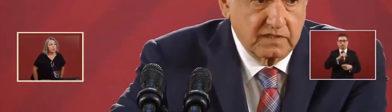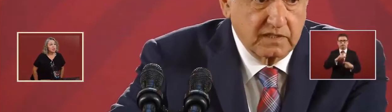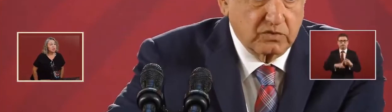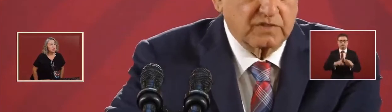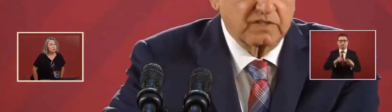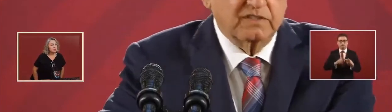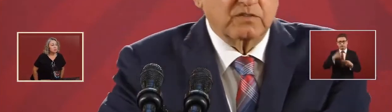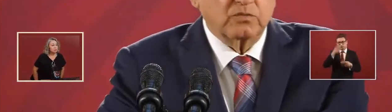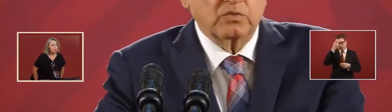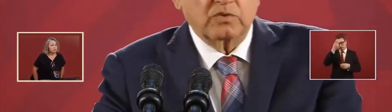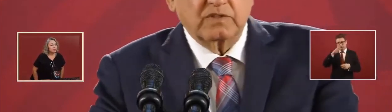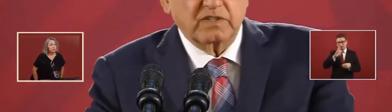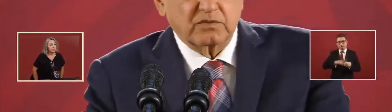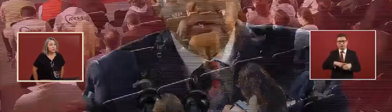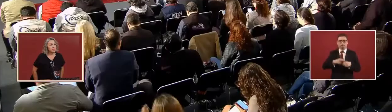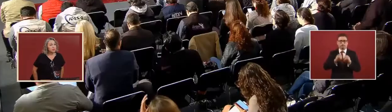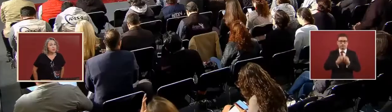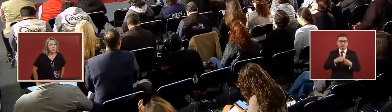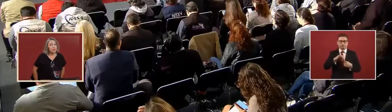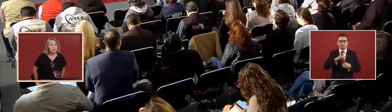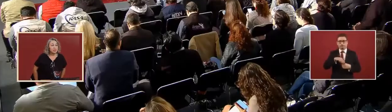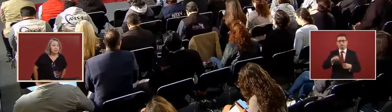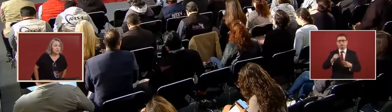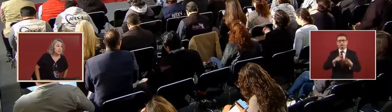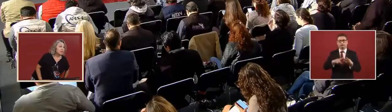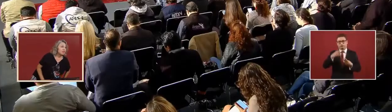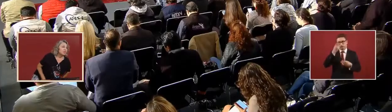the health in the health